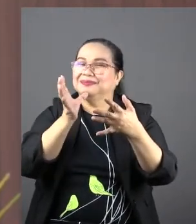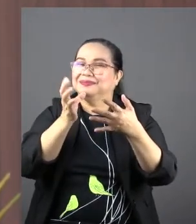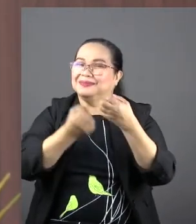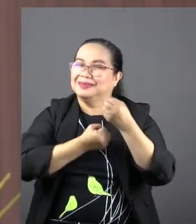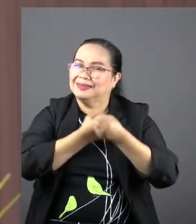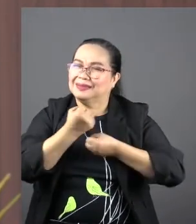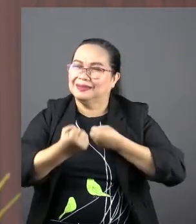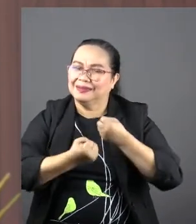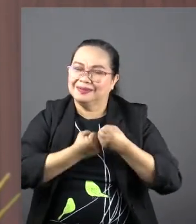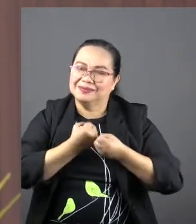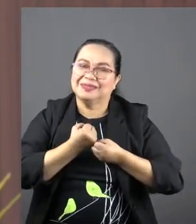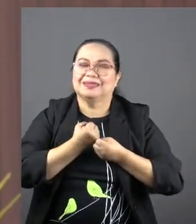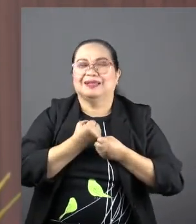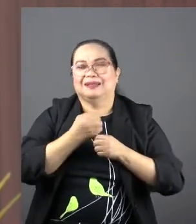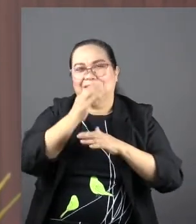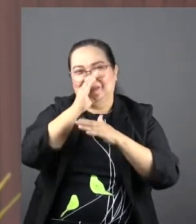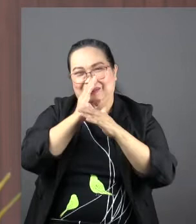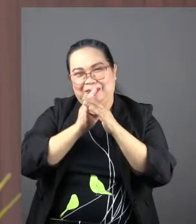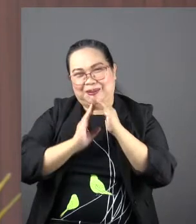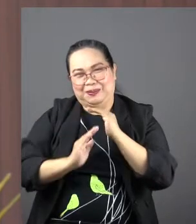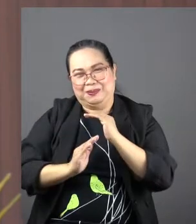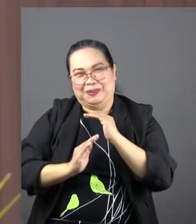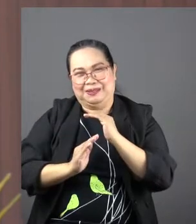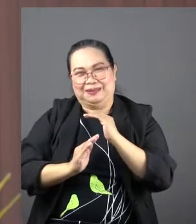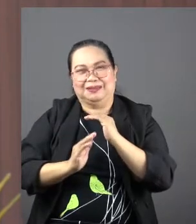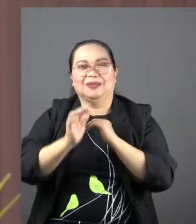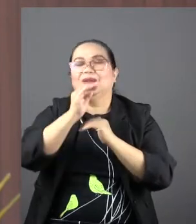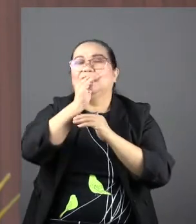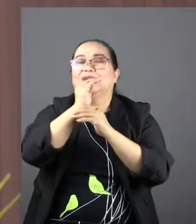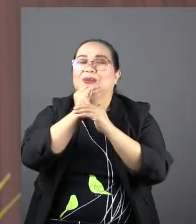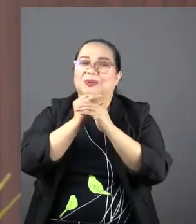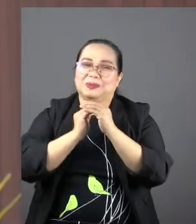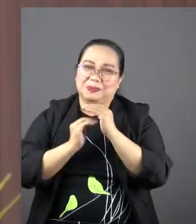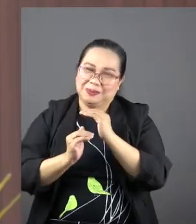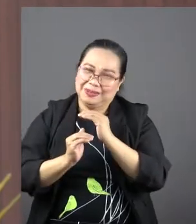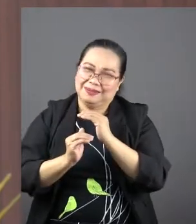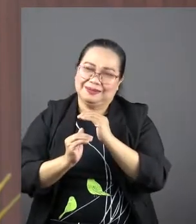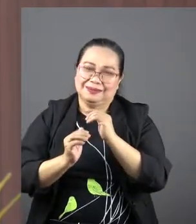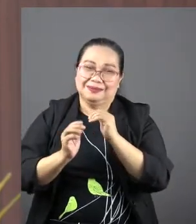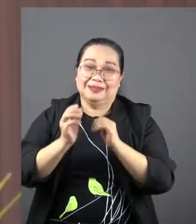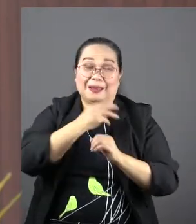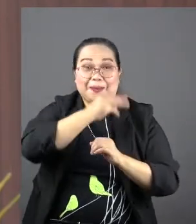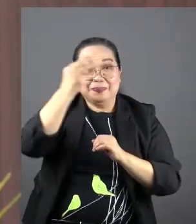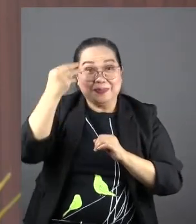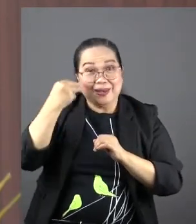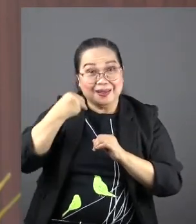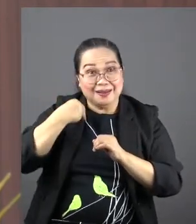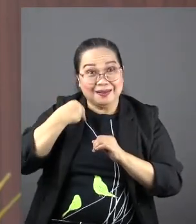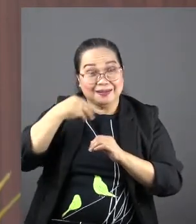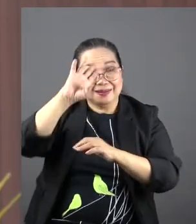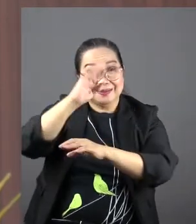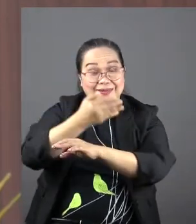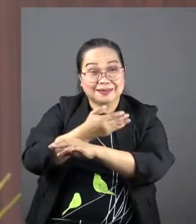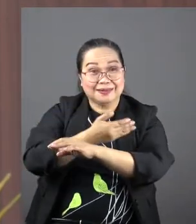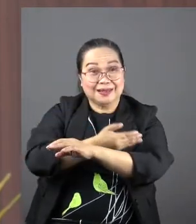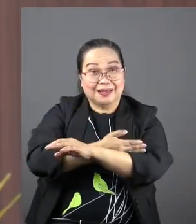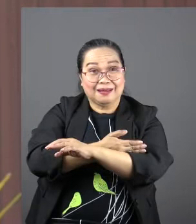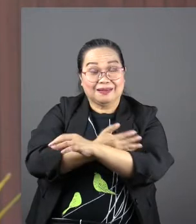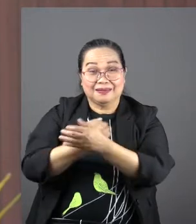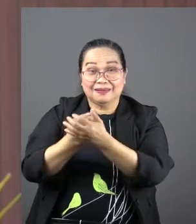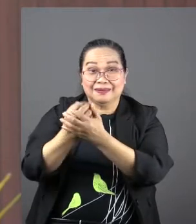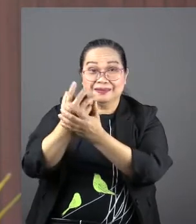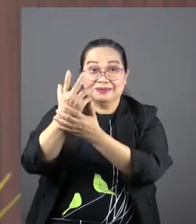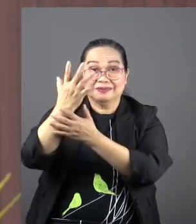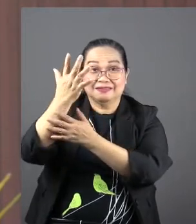humility. A mother's sacrificial humility. Mary took her son's growing assertion of his